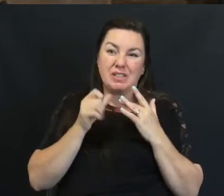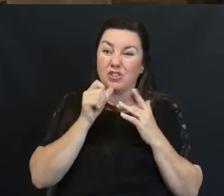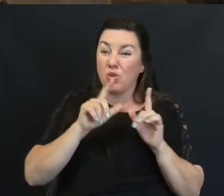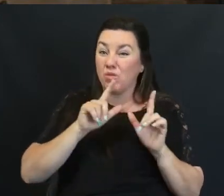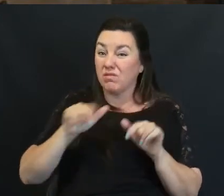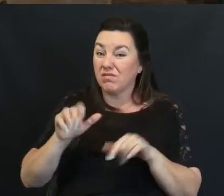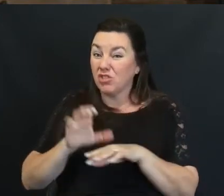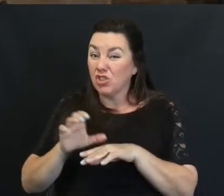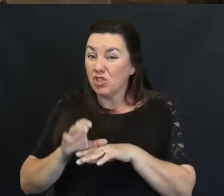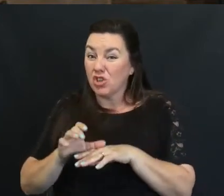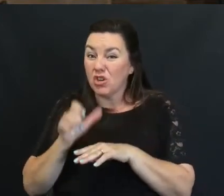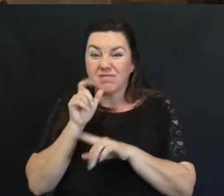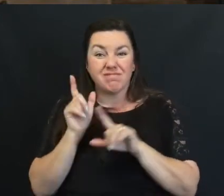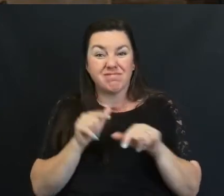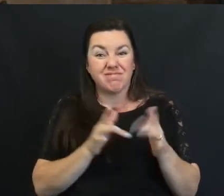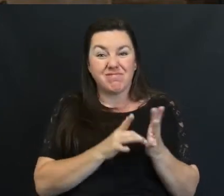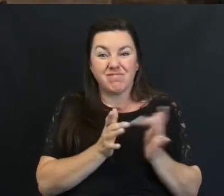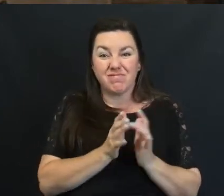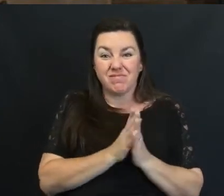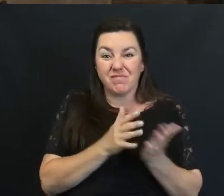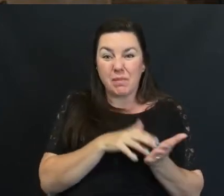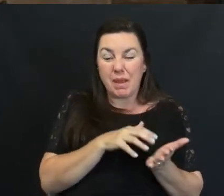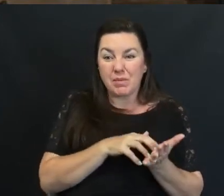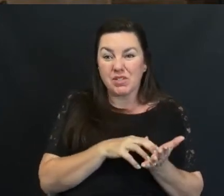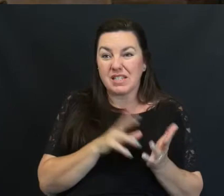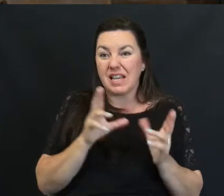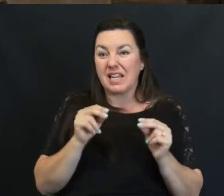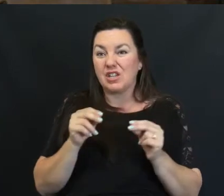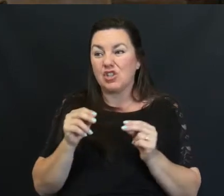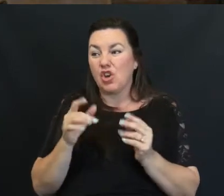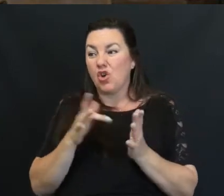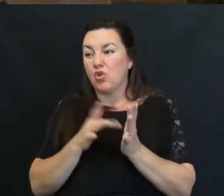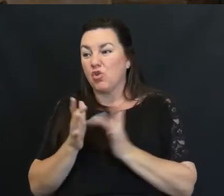Or Bible study Had no Christian fellowship